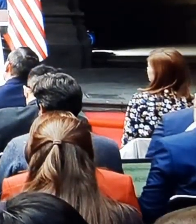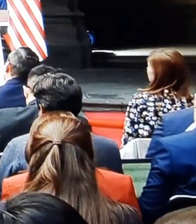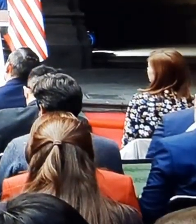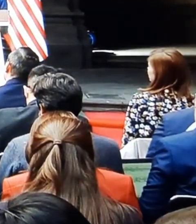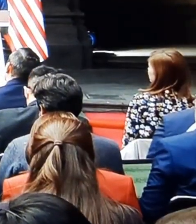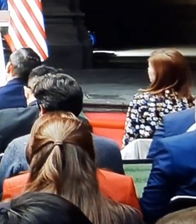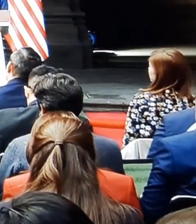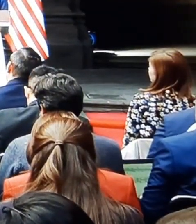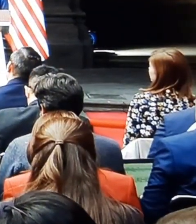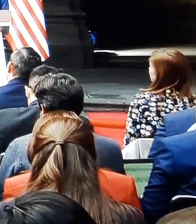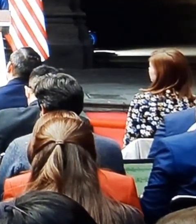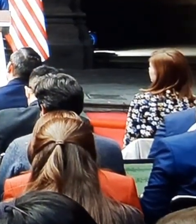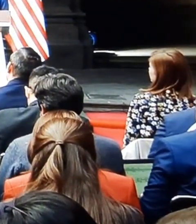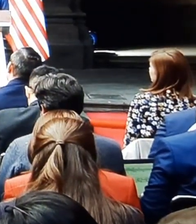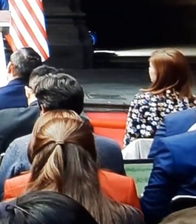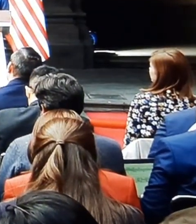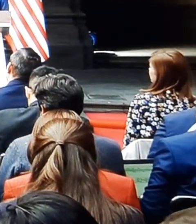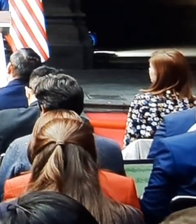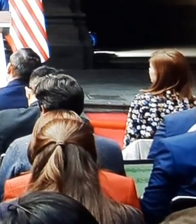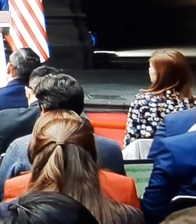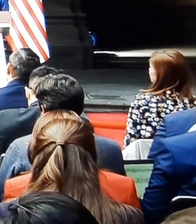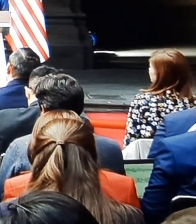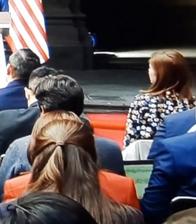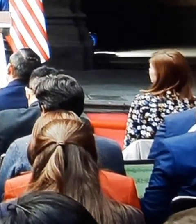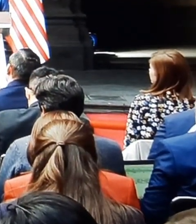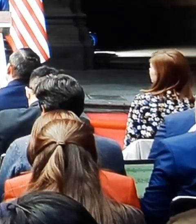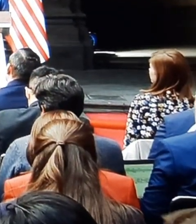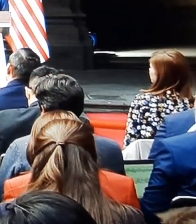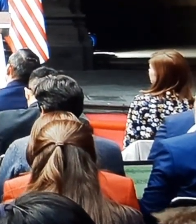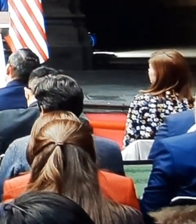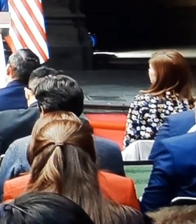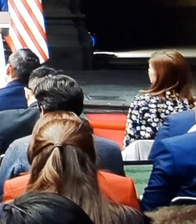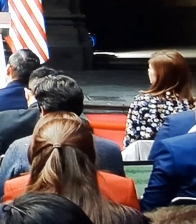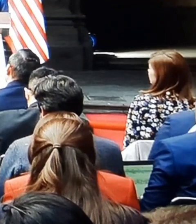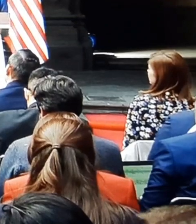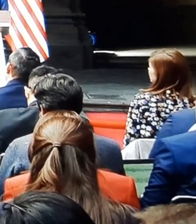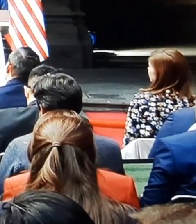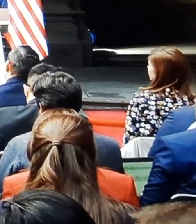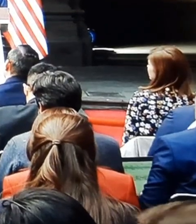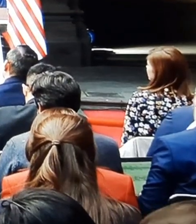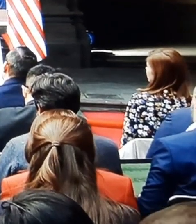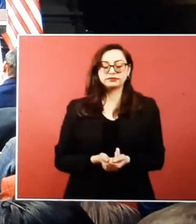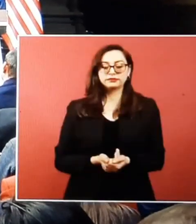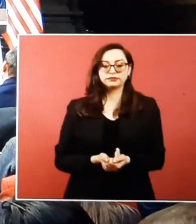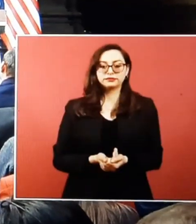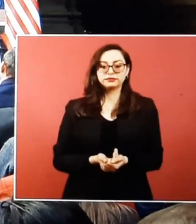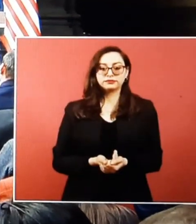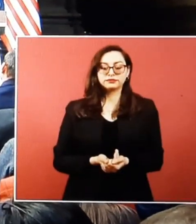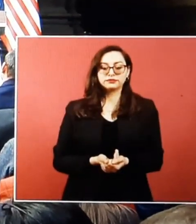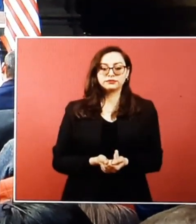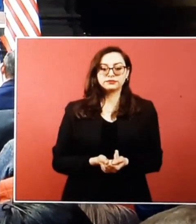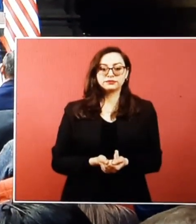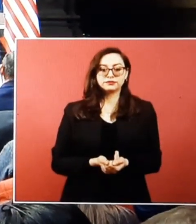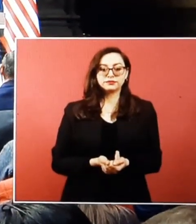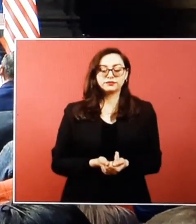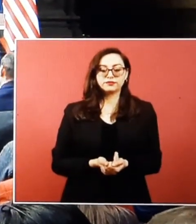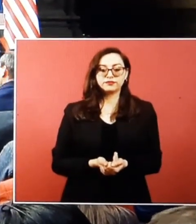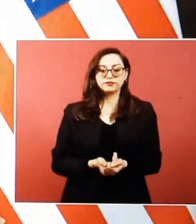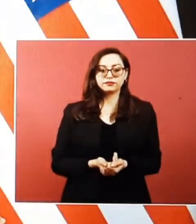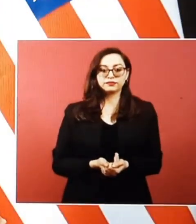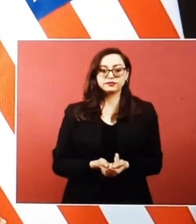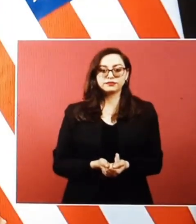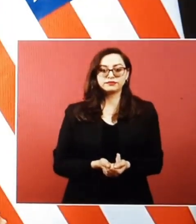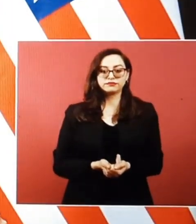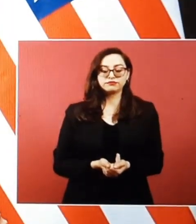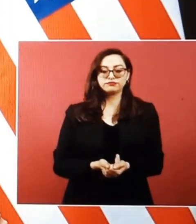The idea of this declaration on migration and protection, which 21